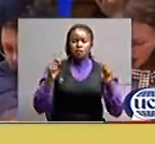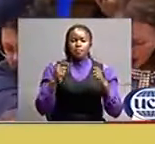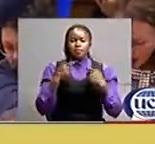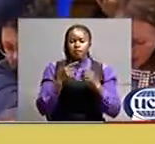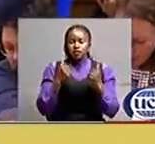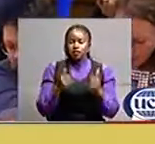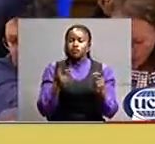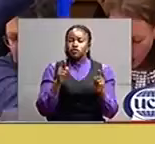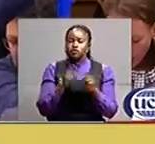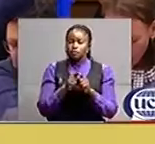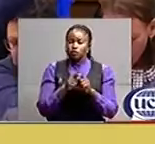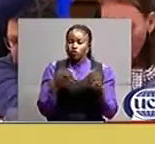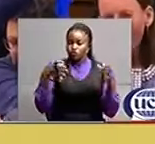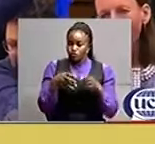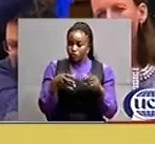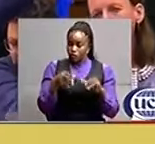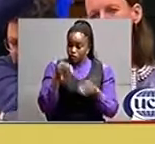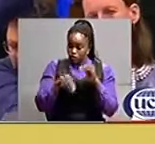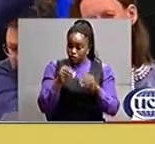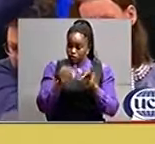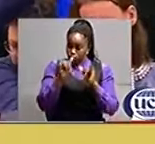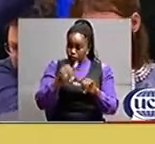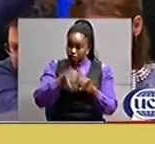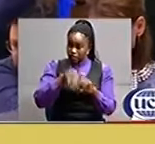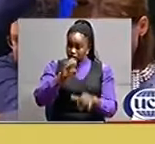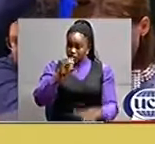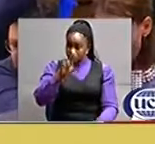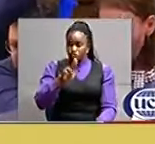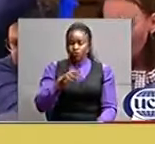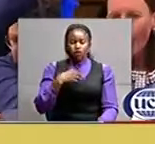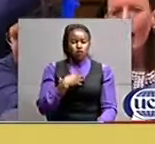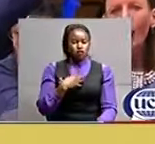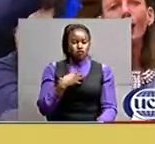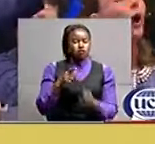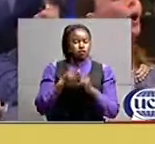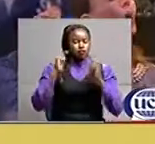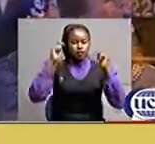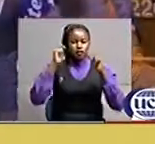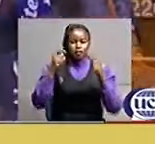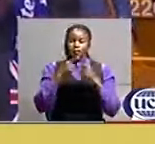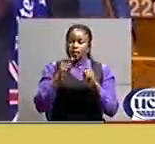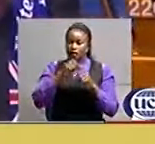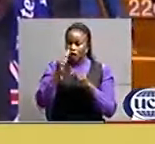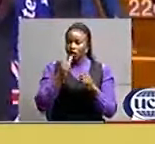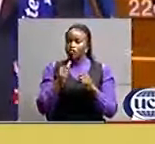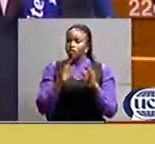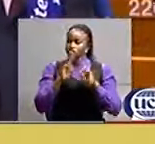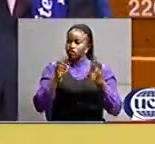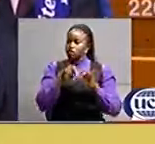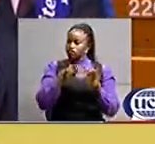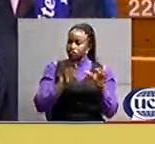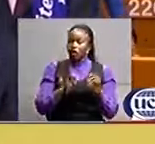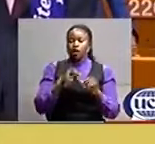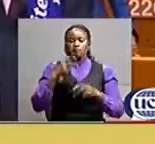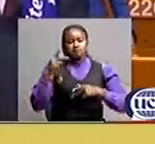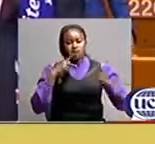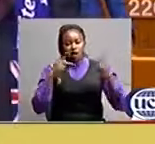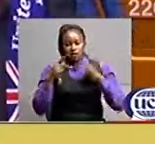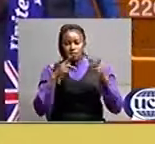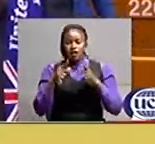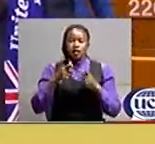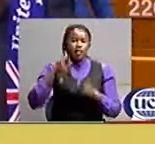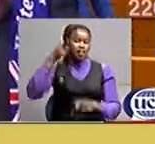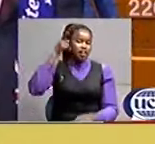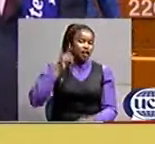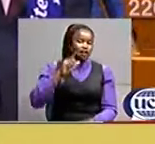which voted to stay in the eu while briques breakers parted in london's parliament square barris johnson has